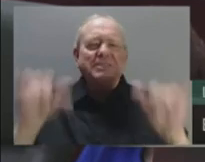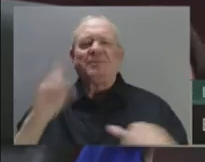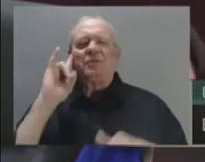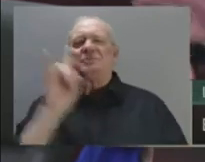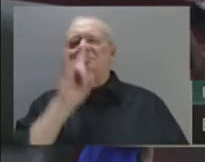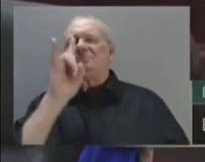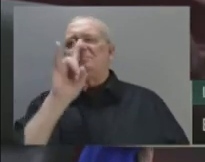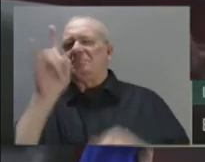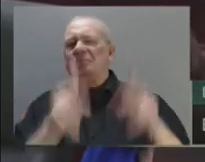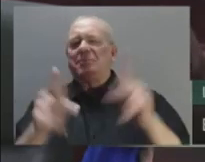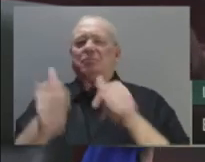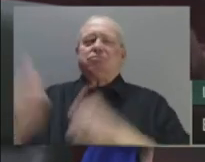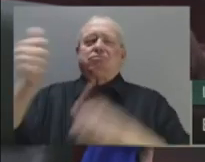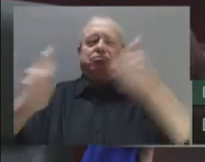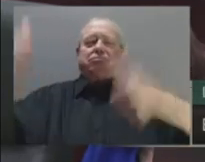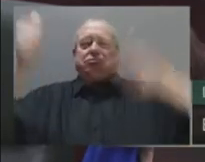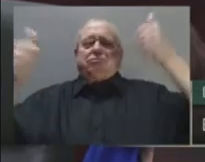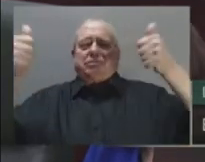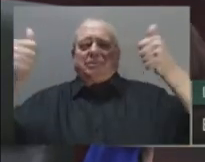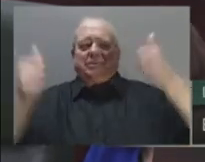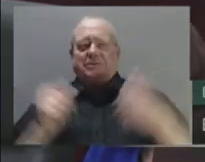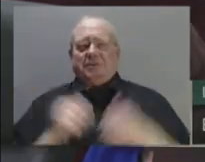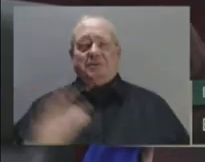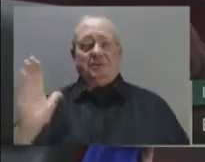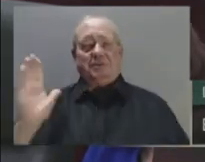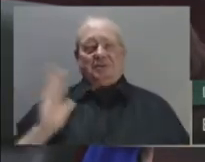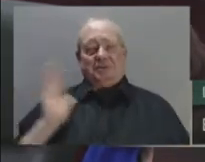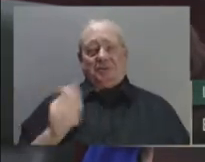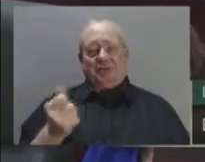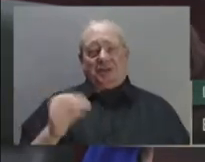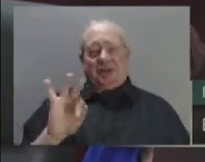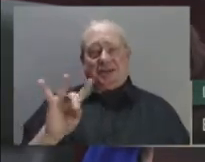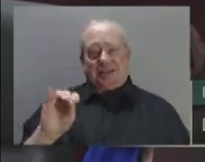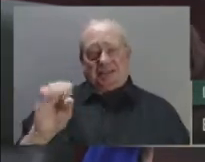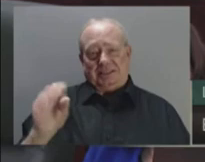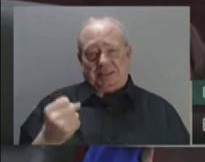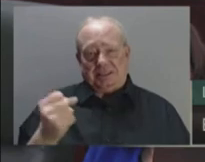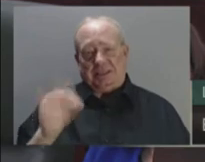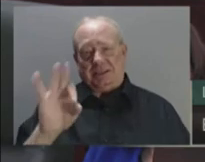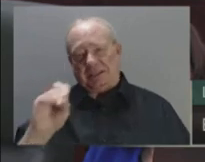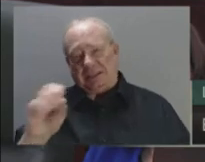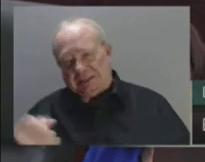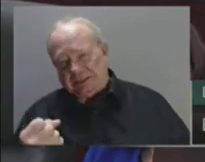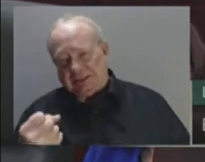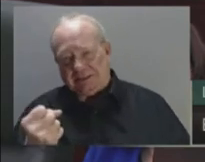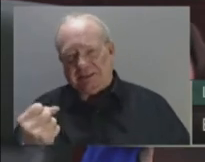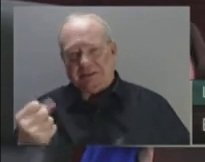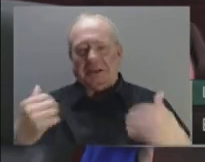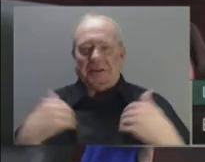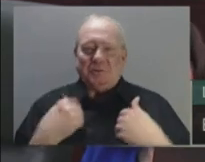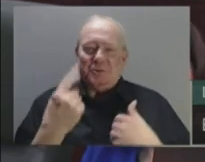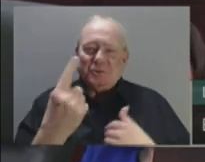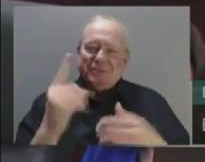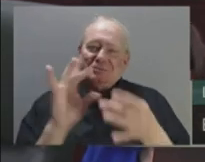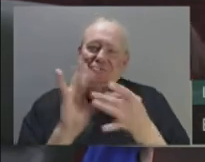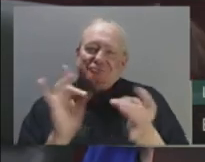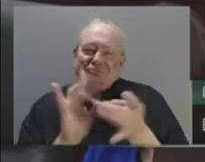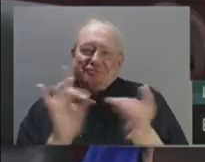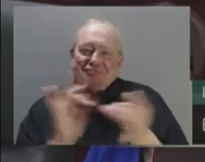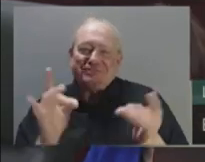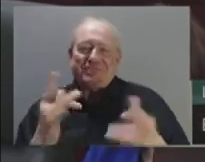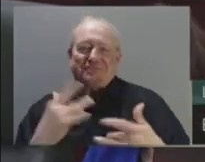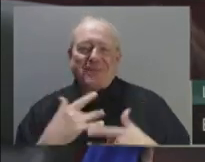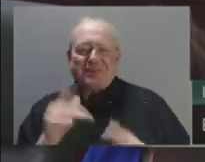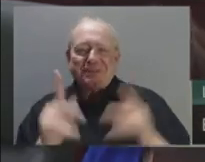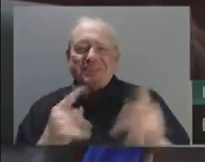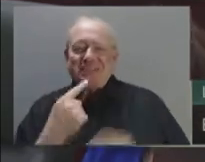In the 1980s and 90s, there was a saying going around the province, please, Lord, give us one more